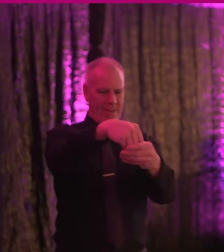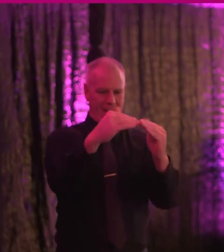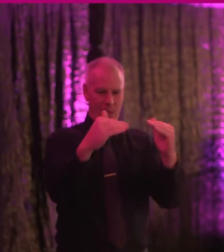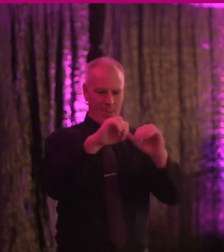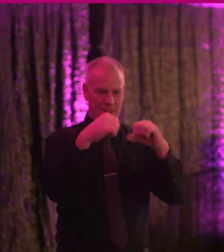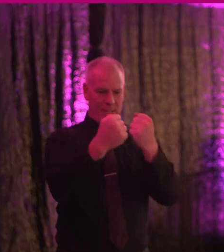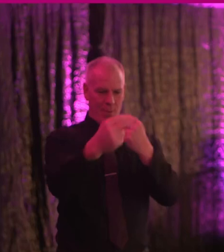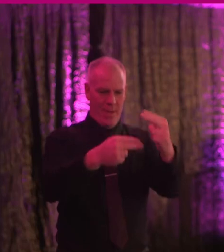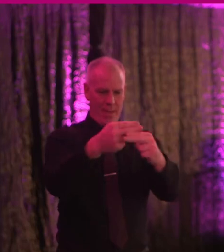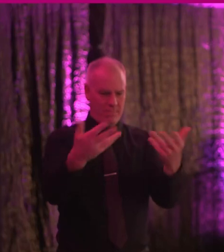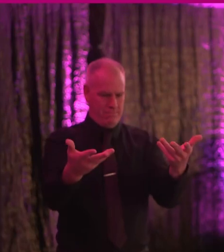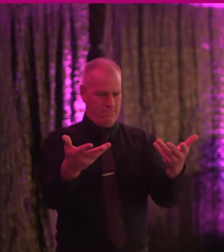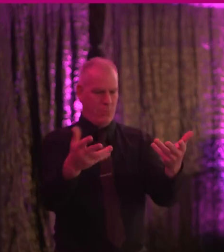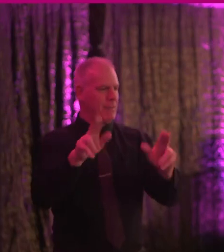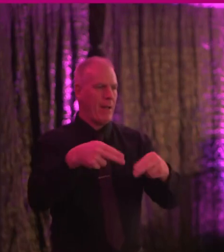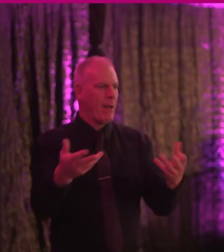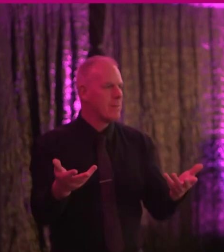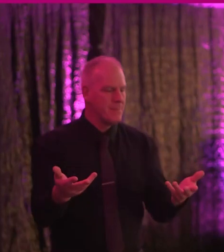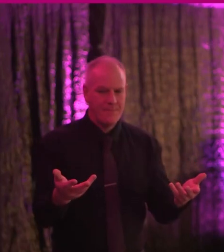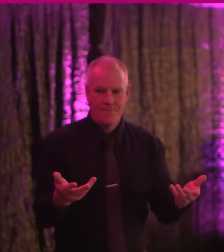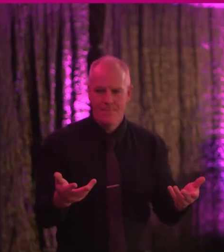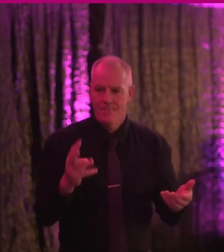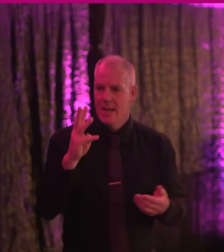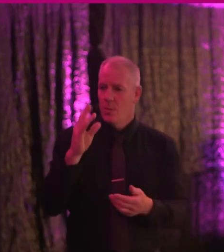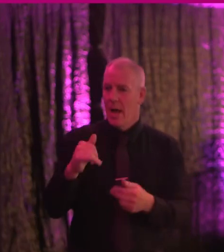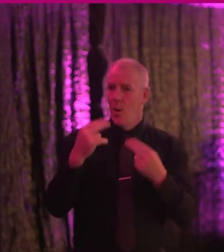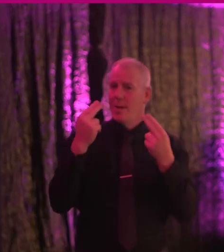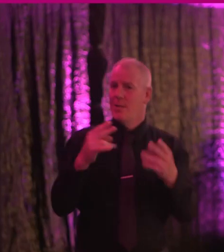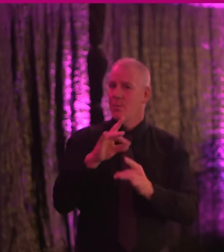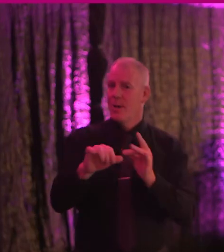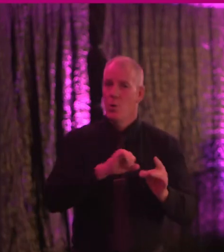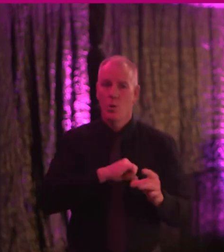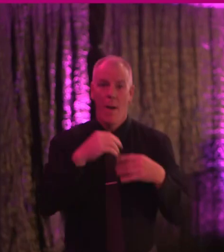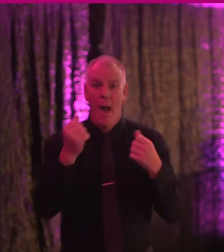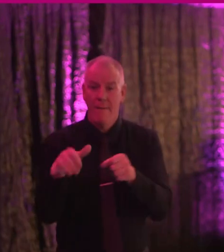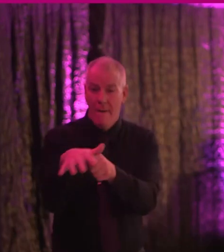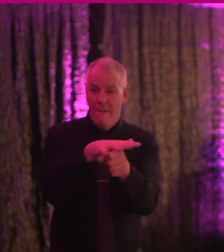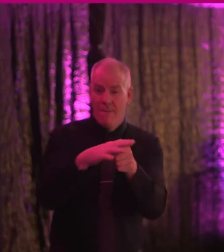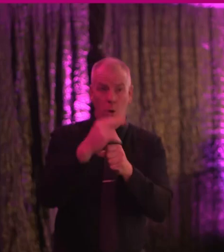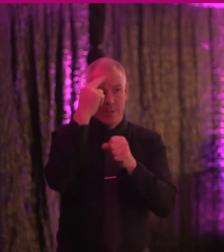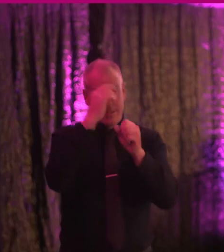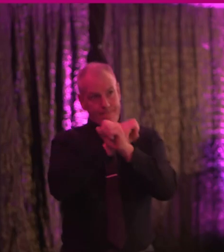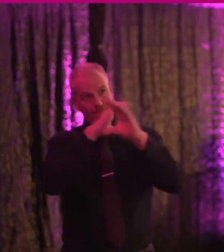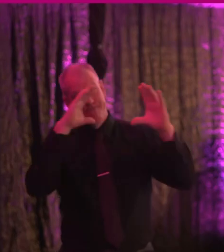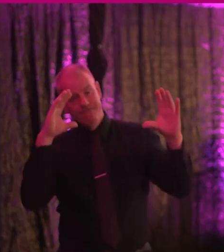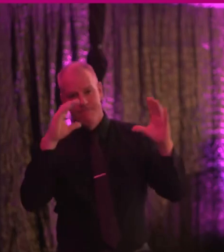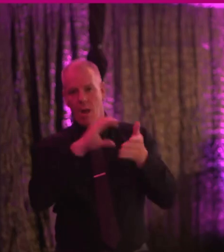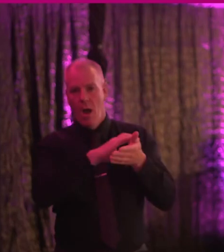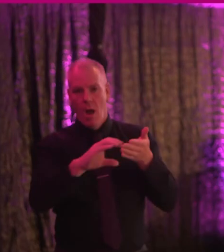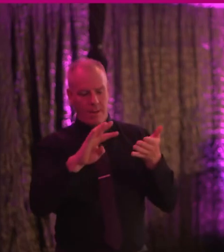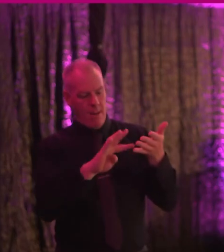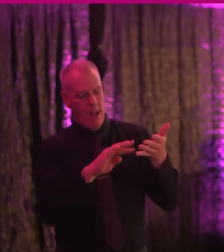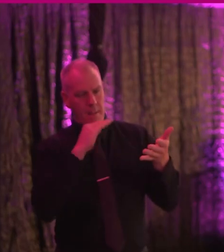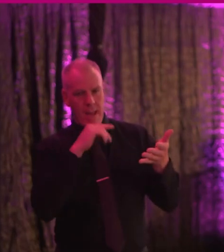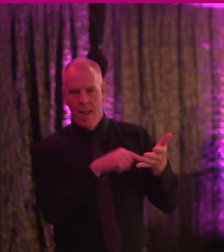society to participate in. So that is why we need to ensure we have a complete understanding of Article 9.